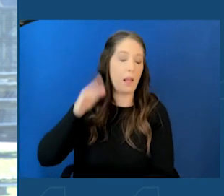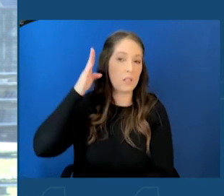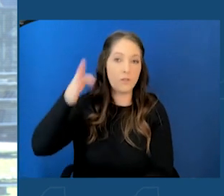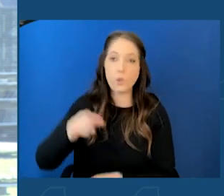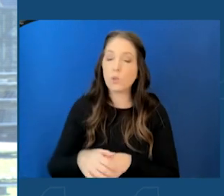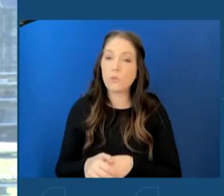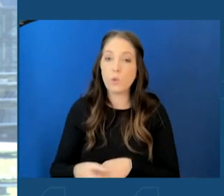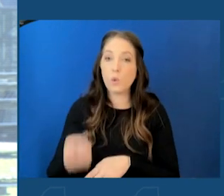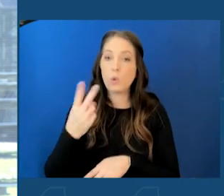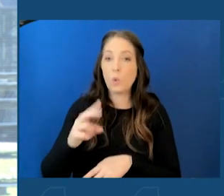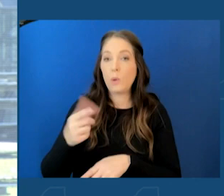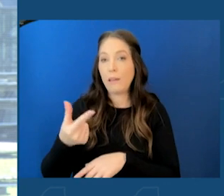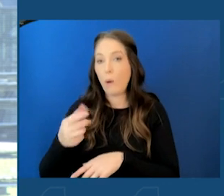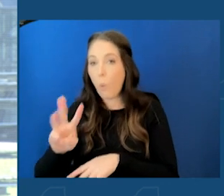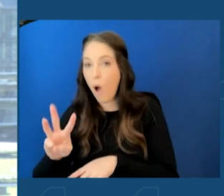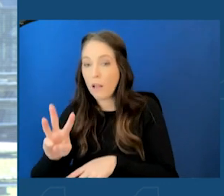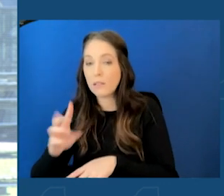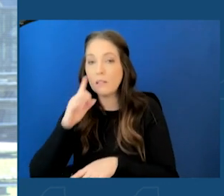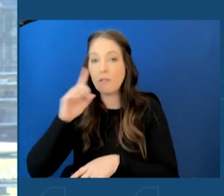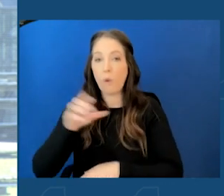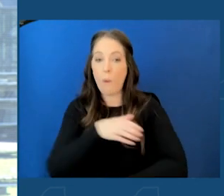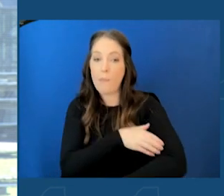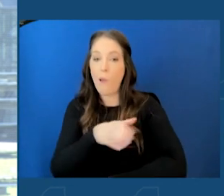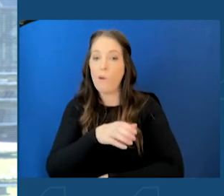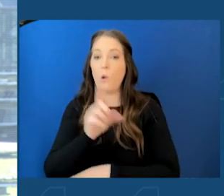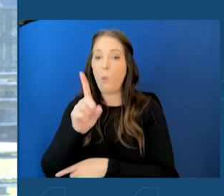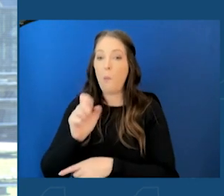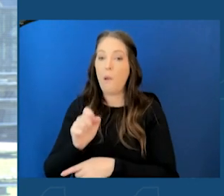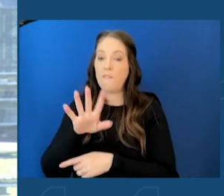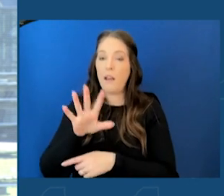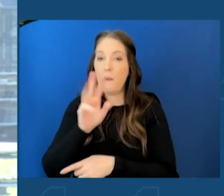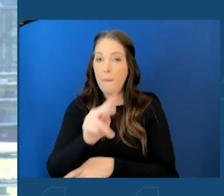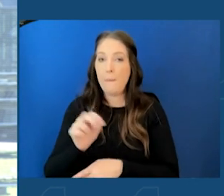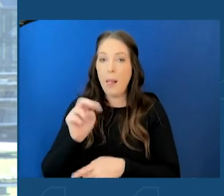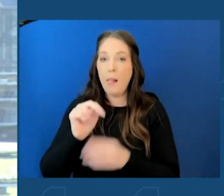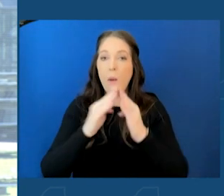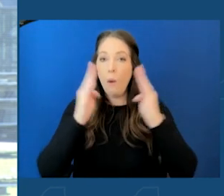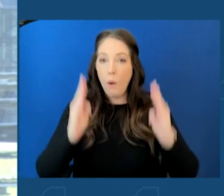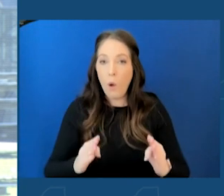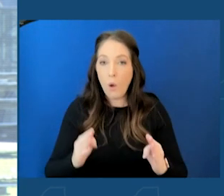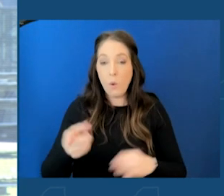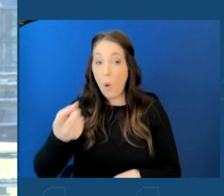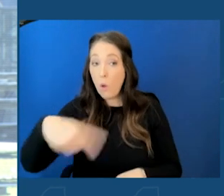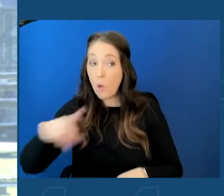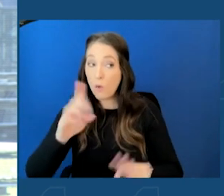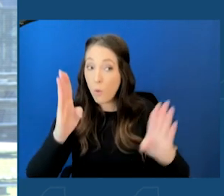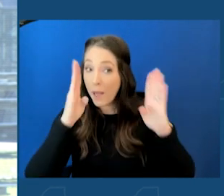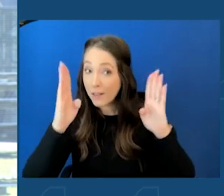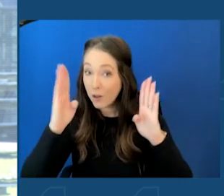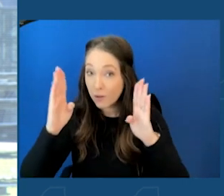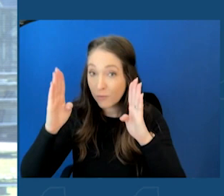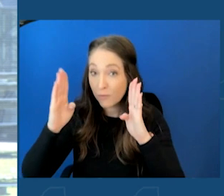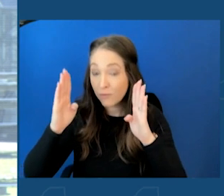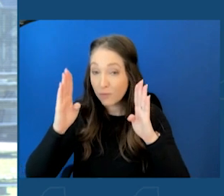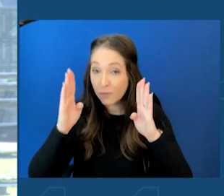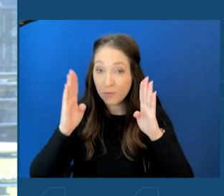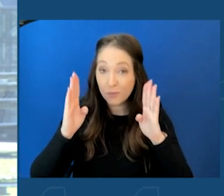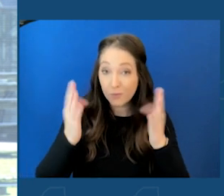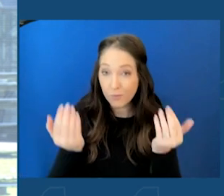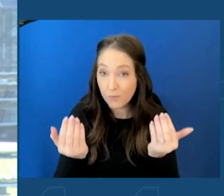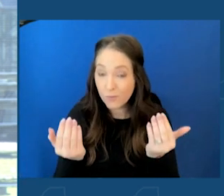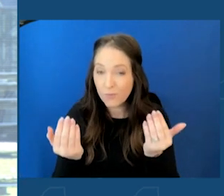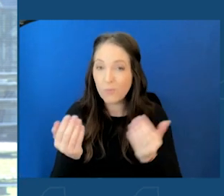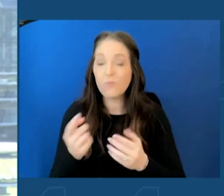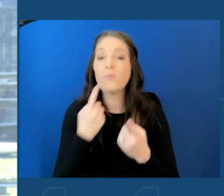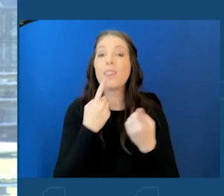projects, enough to power 1.5 million homes. And today, those of paying attention, you want to jump on this one, we're announcing